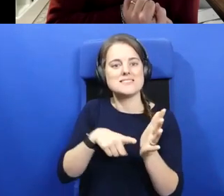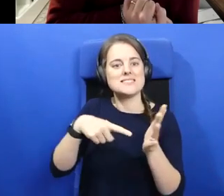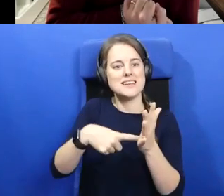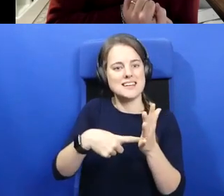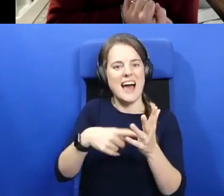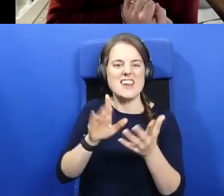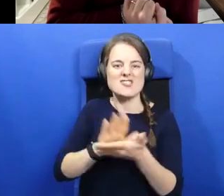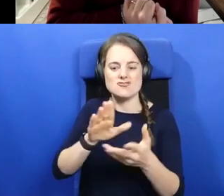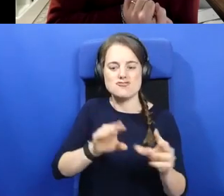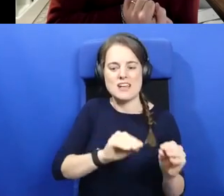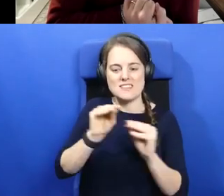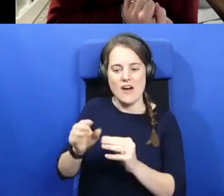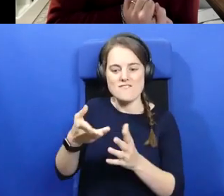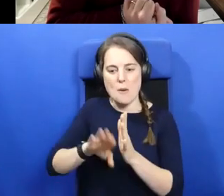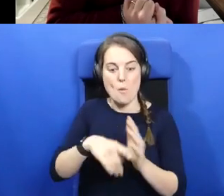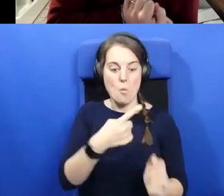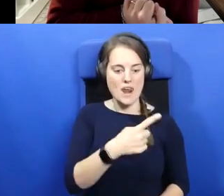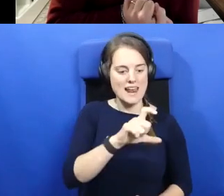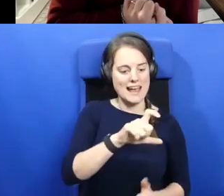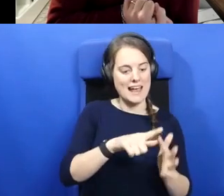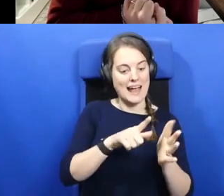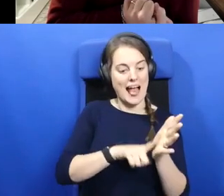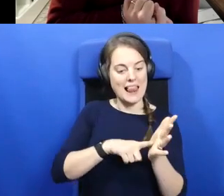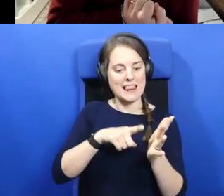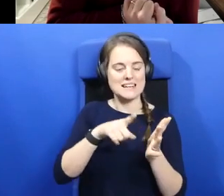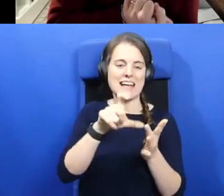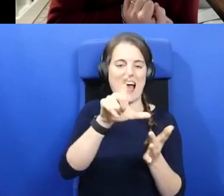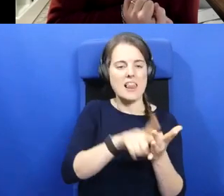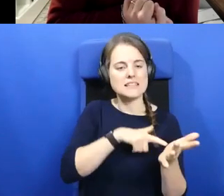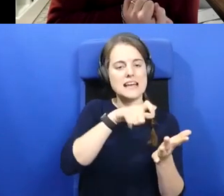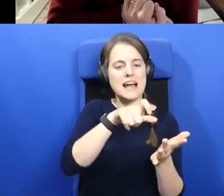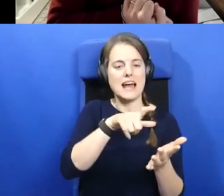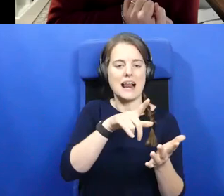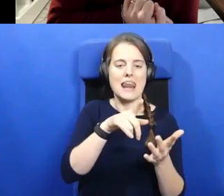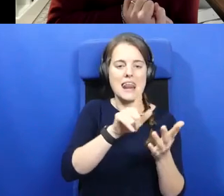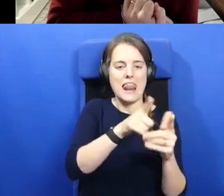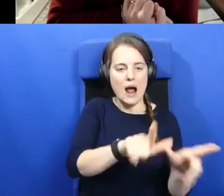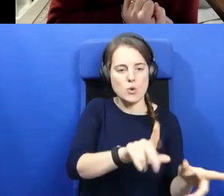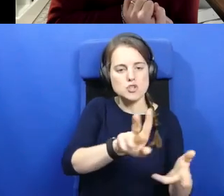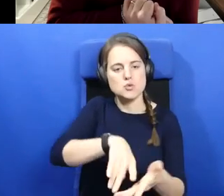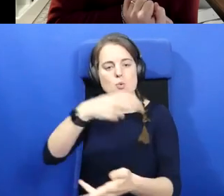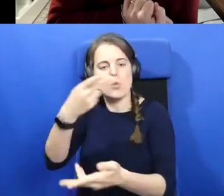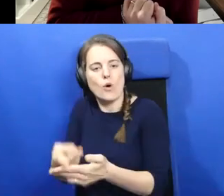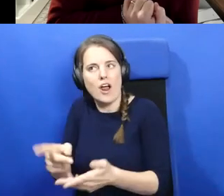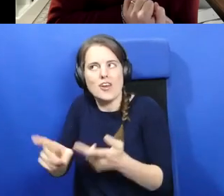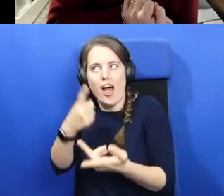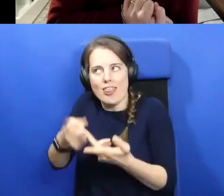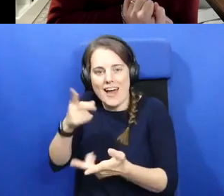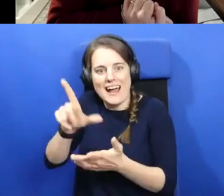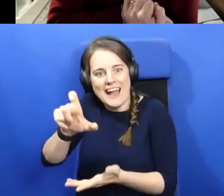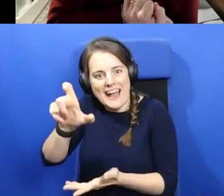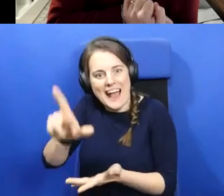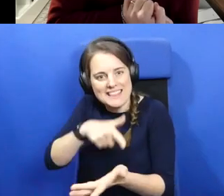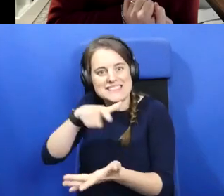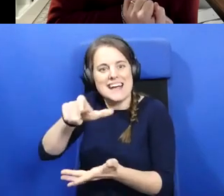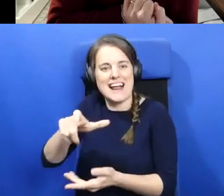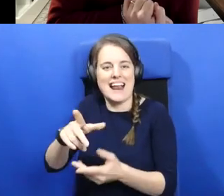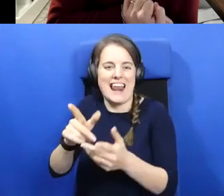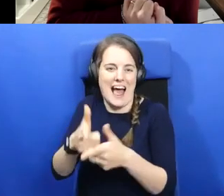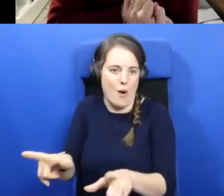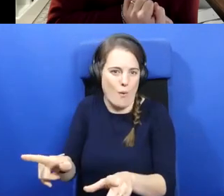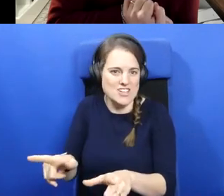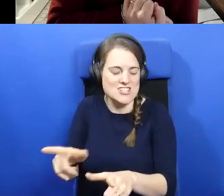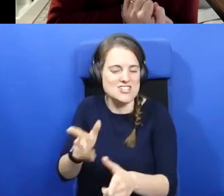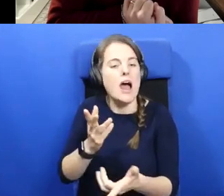a Celtic language to another Celtic language, but something actually in the context of, um, linguistic domination, if you like,